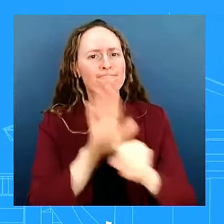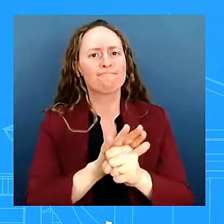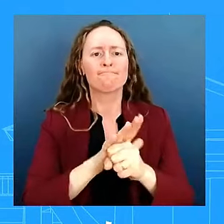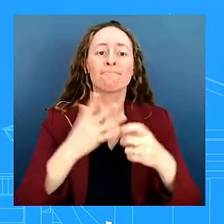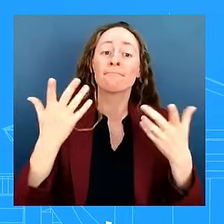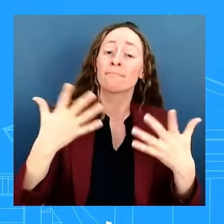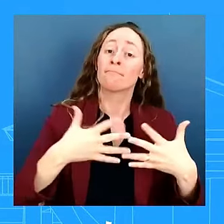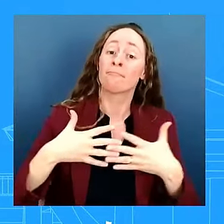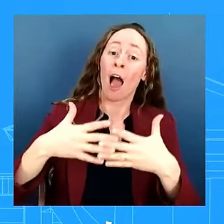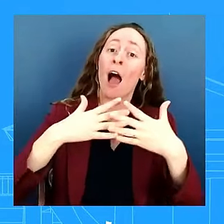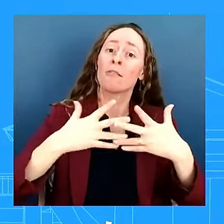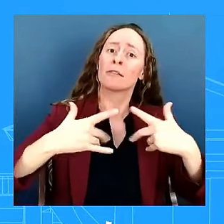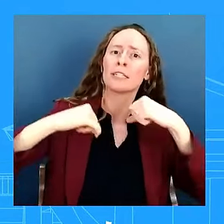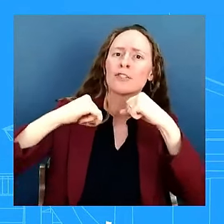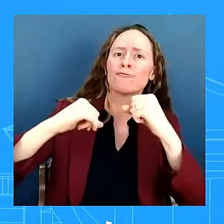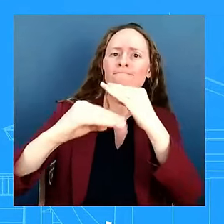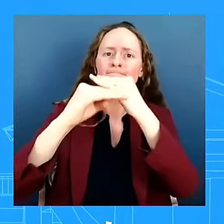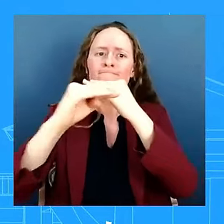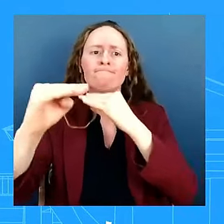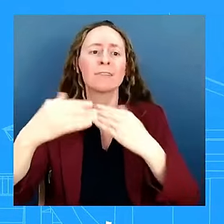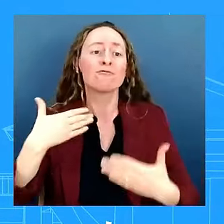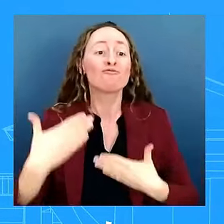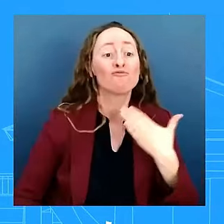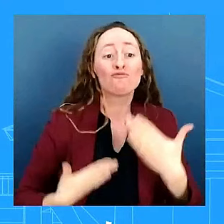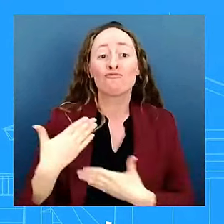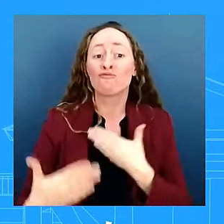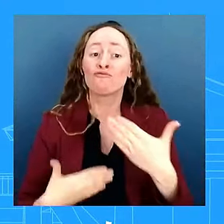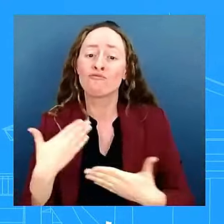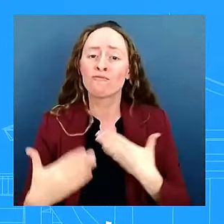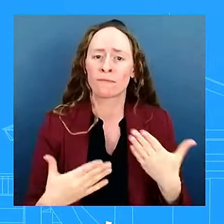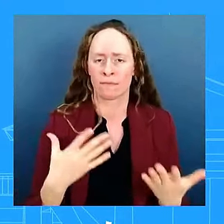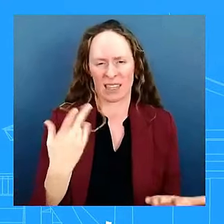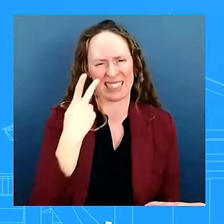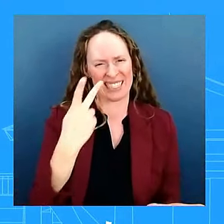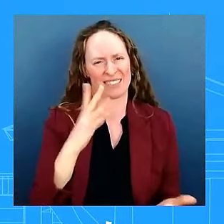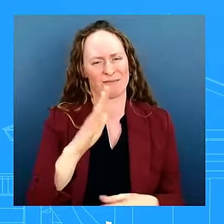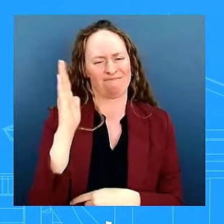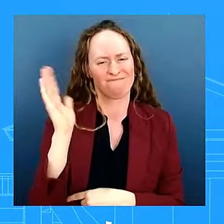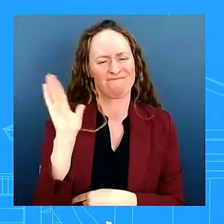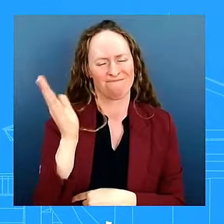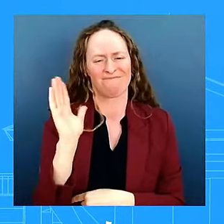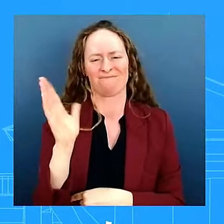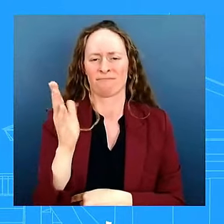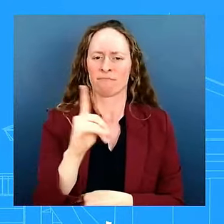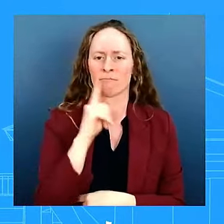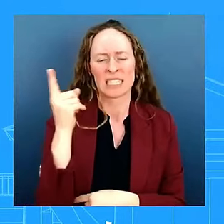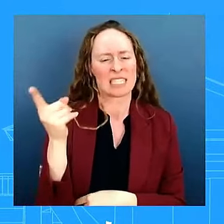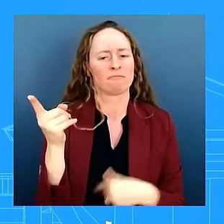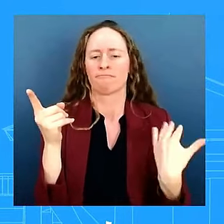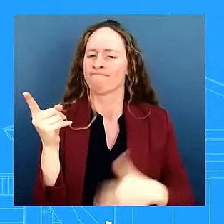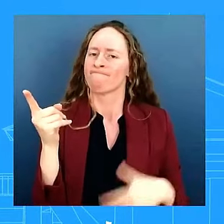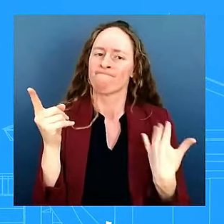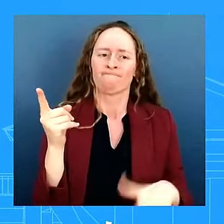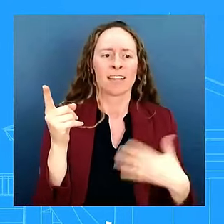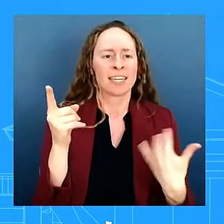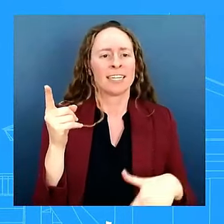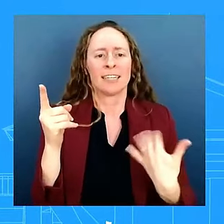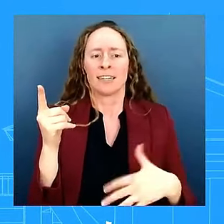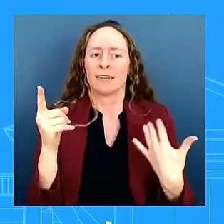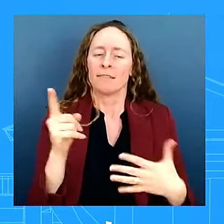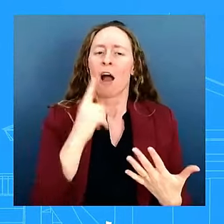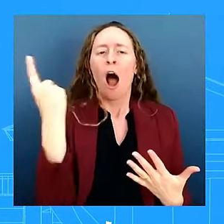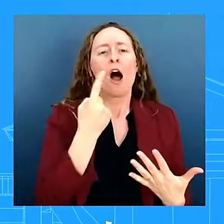and he saw someone's who someone who continues continues uh to put uh the american people uh